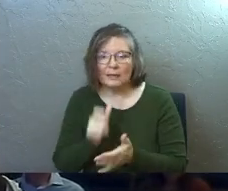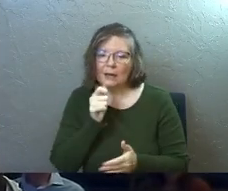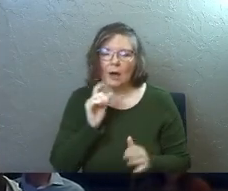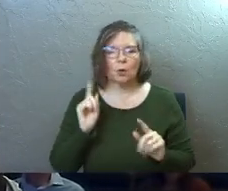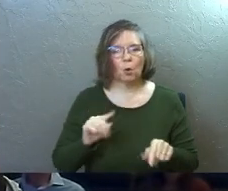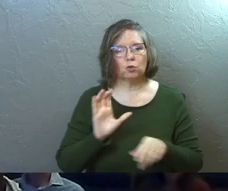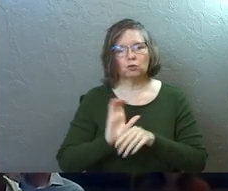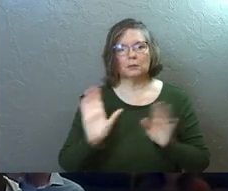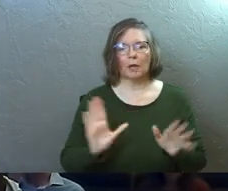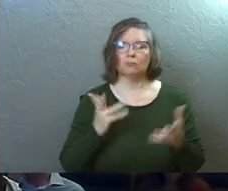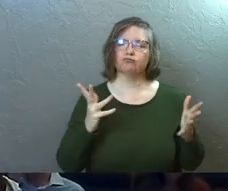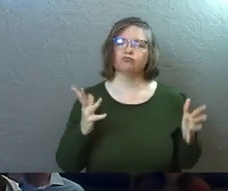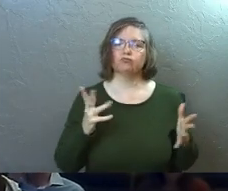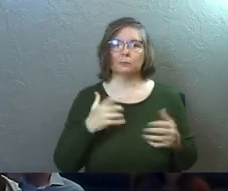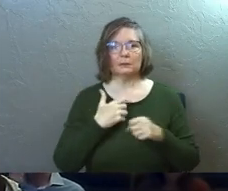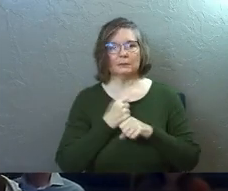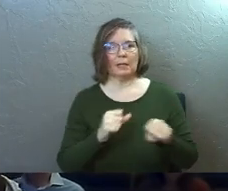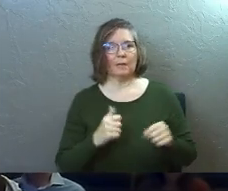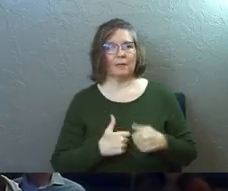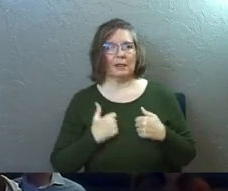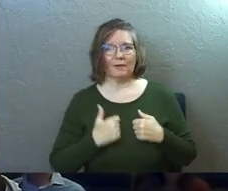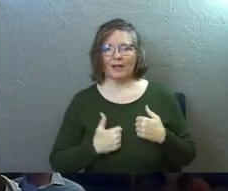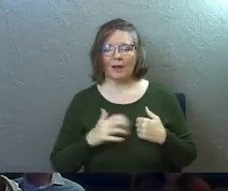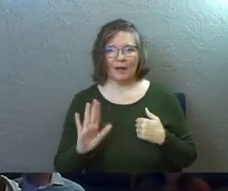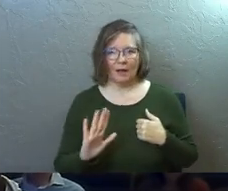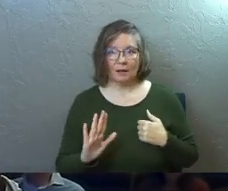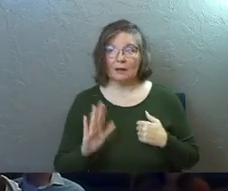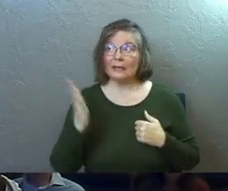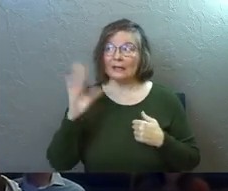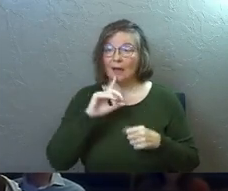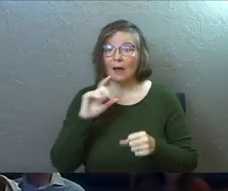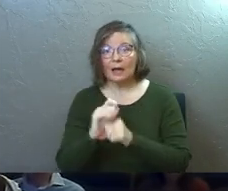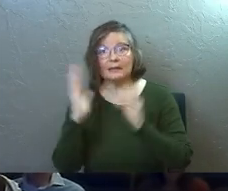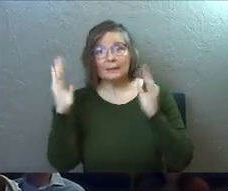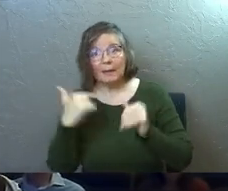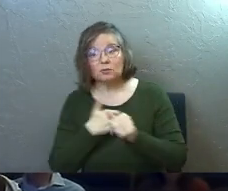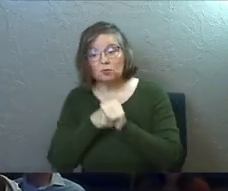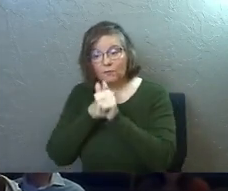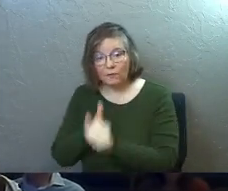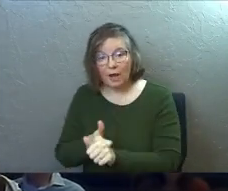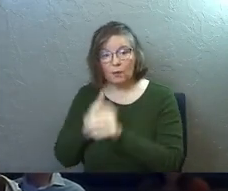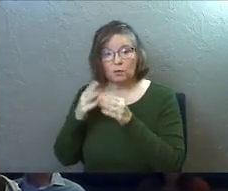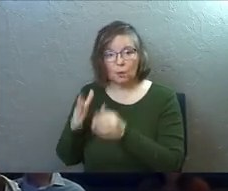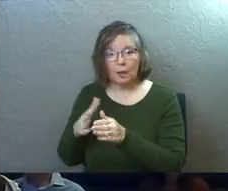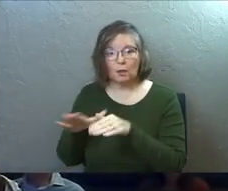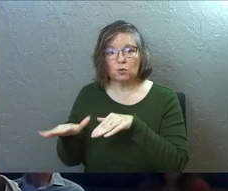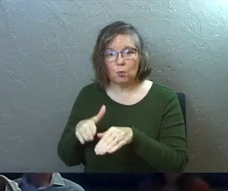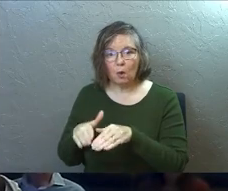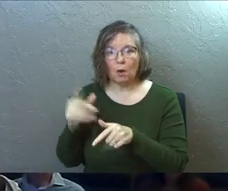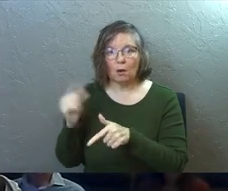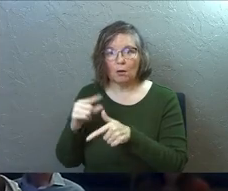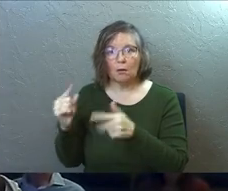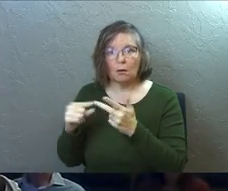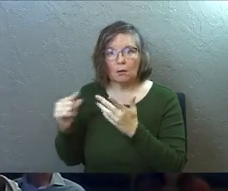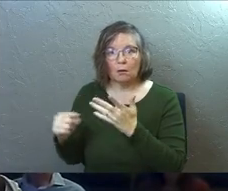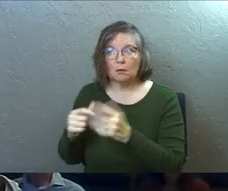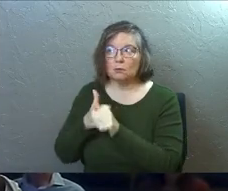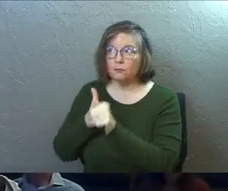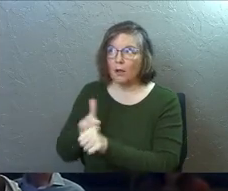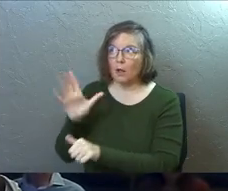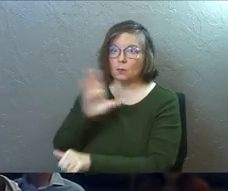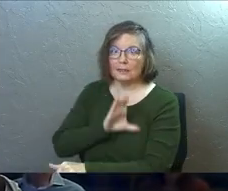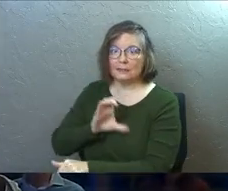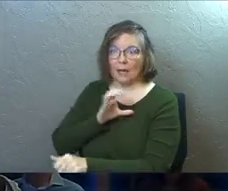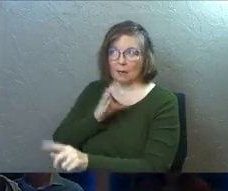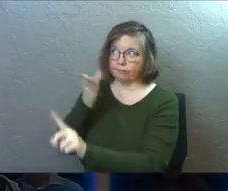saved and then live your own life. God actually expects us to follow the way of Jesus, to walk in the character of Jesus. And